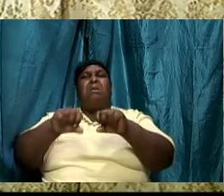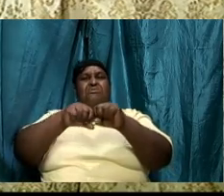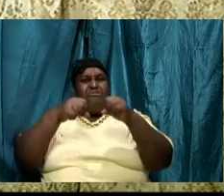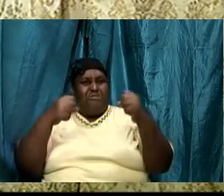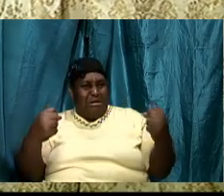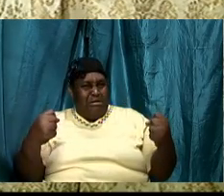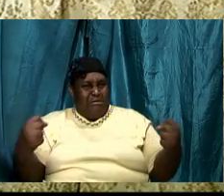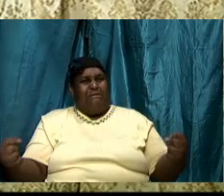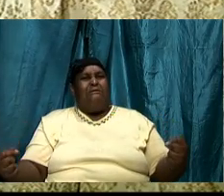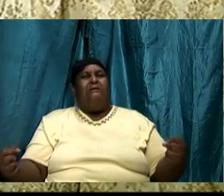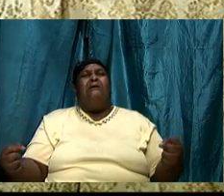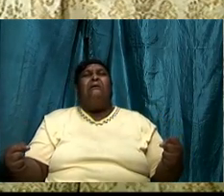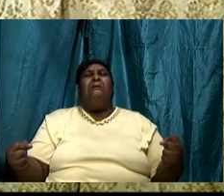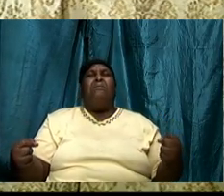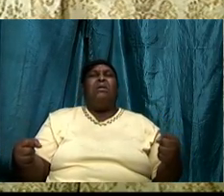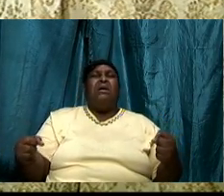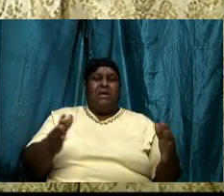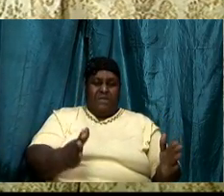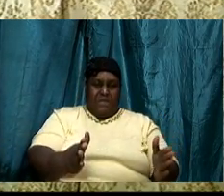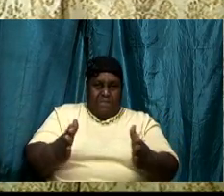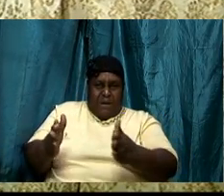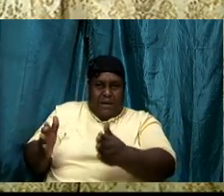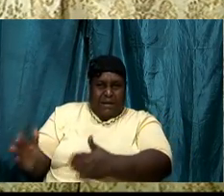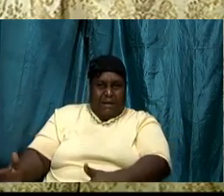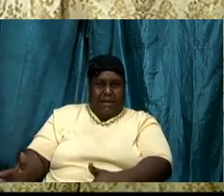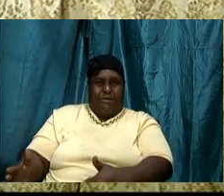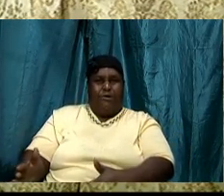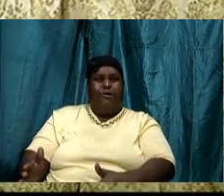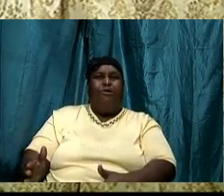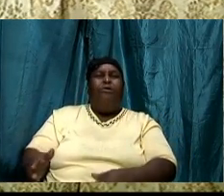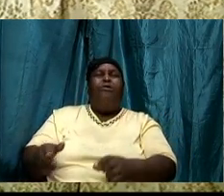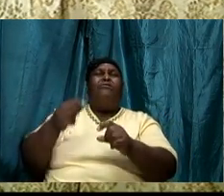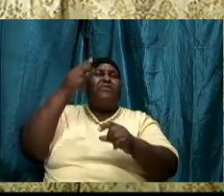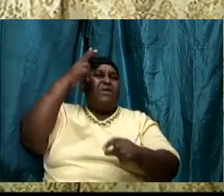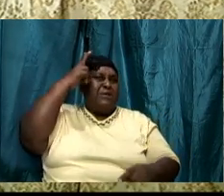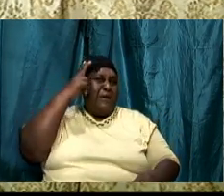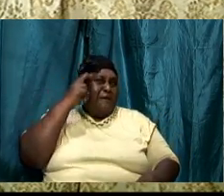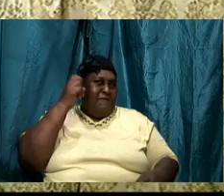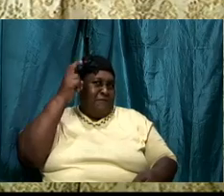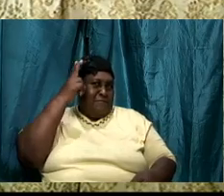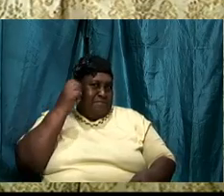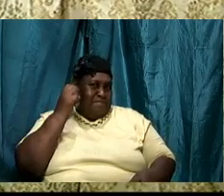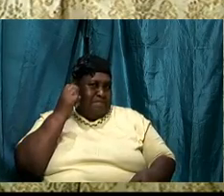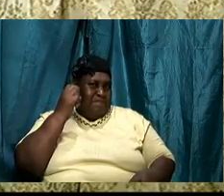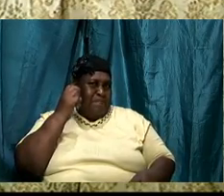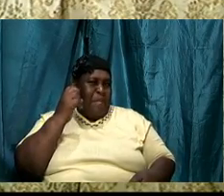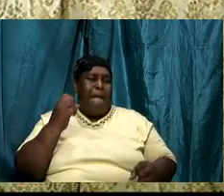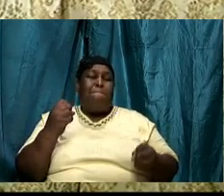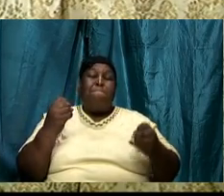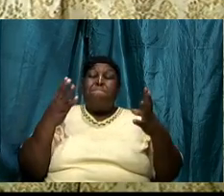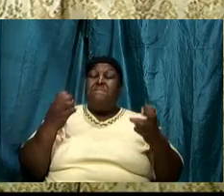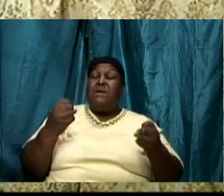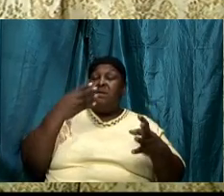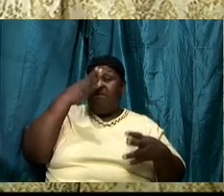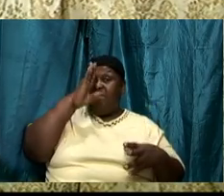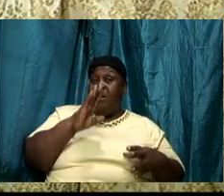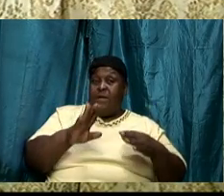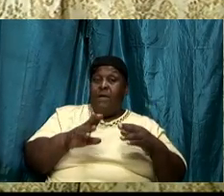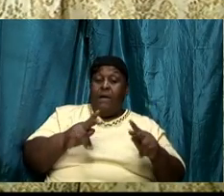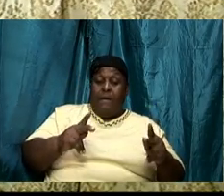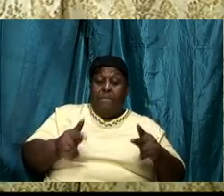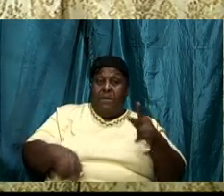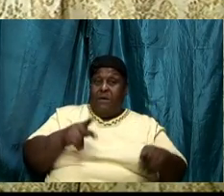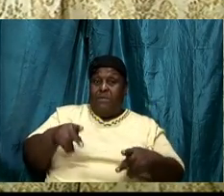system of the adversary. Many of God's people today are living substandard